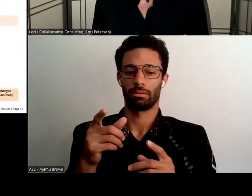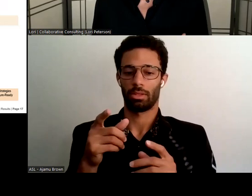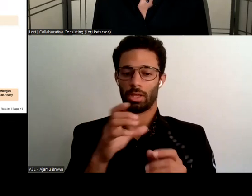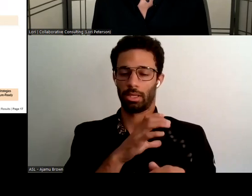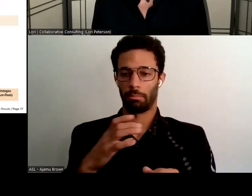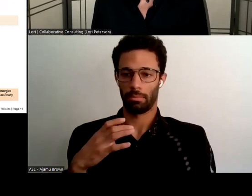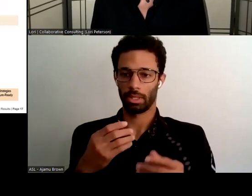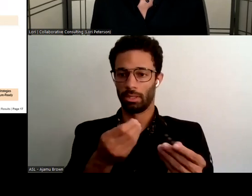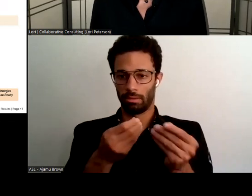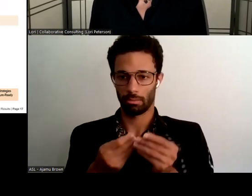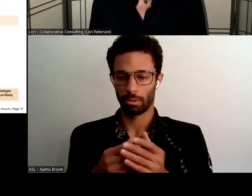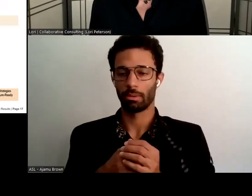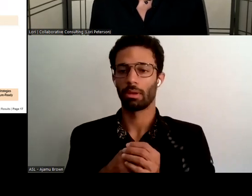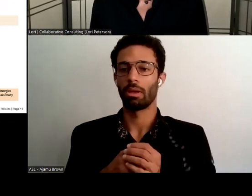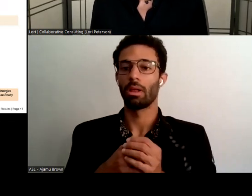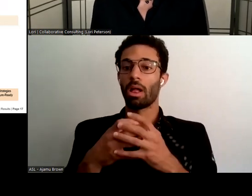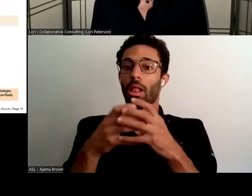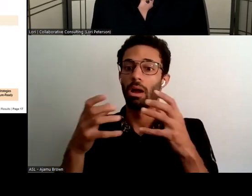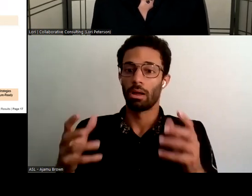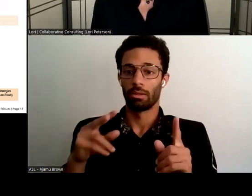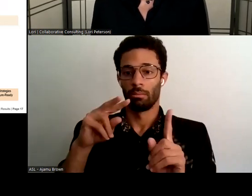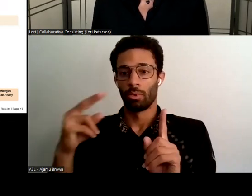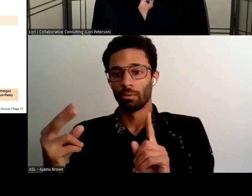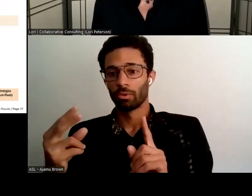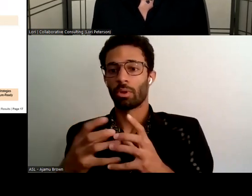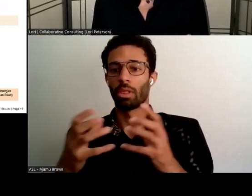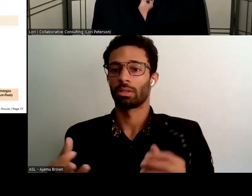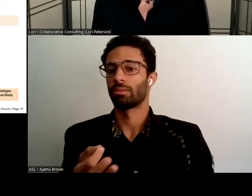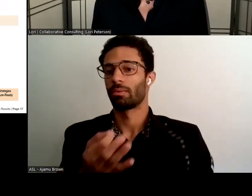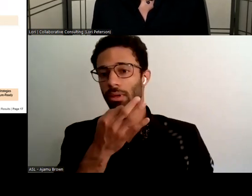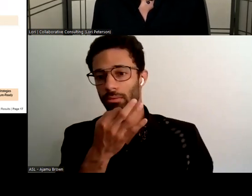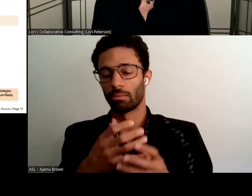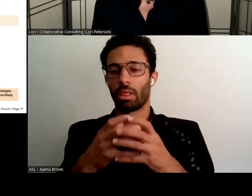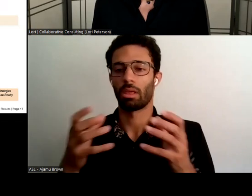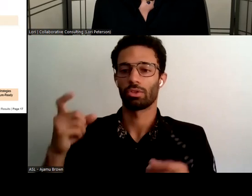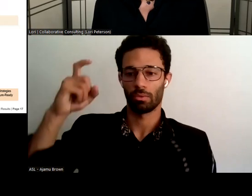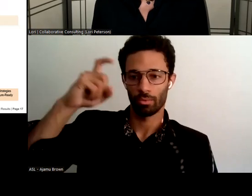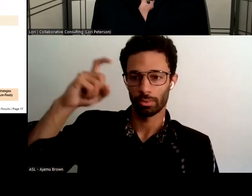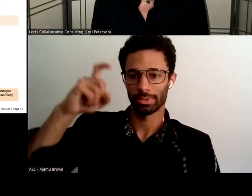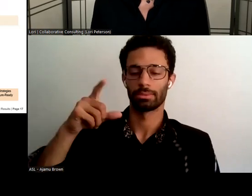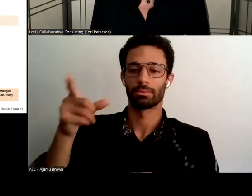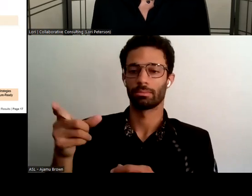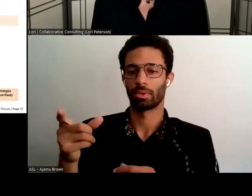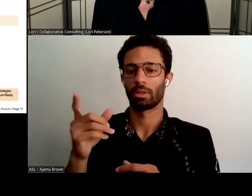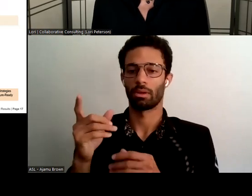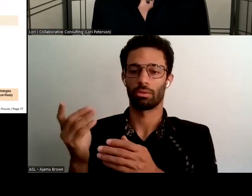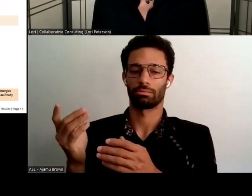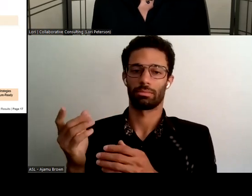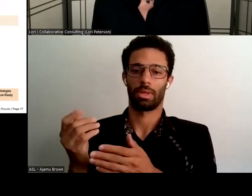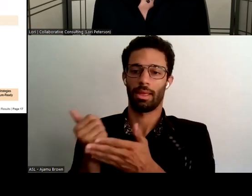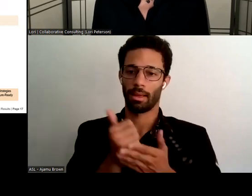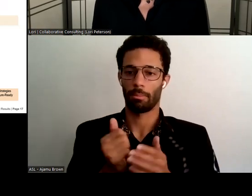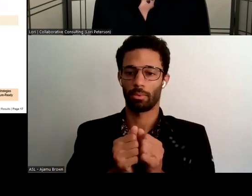points of view lots of expertise and lots of wisdom that they're bringing to the project the project